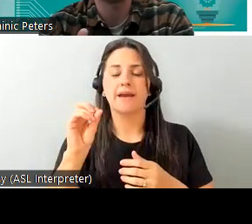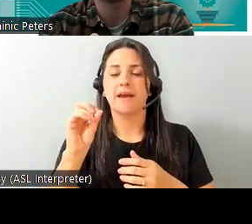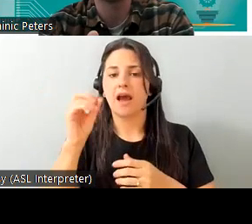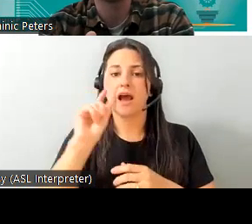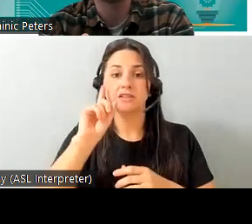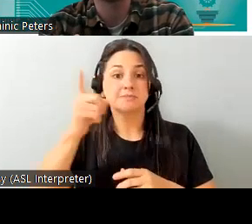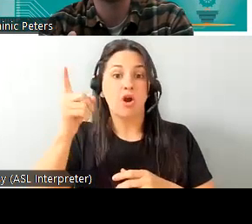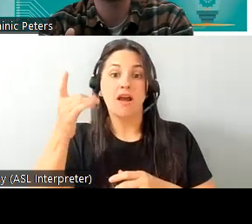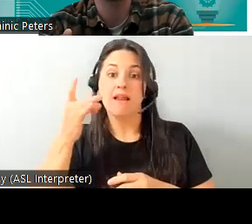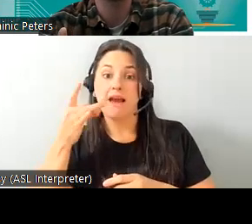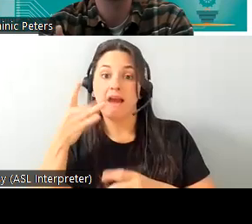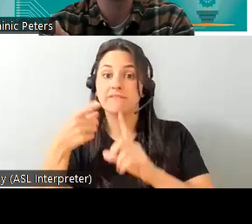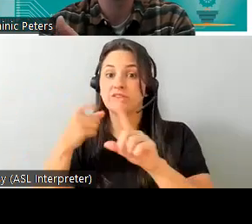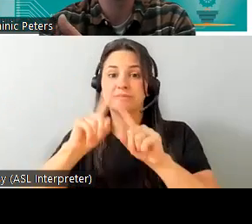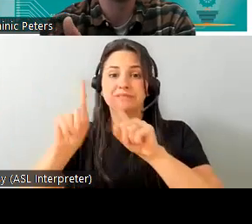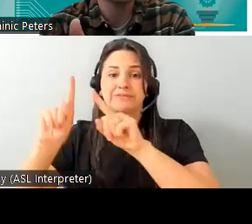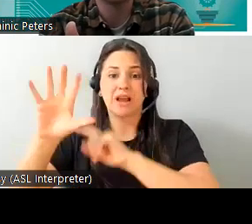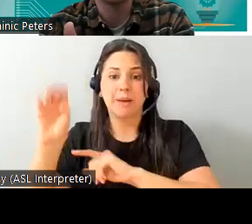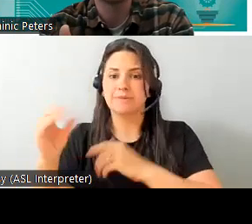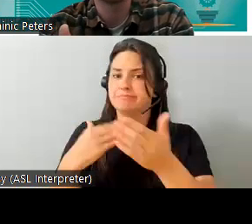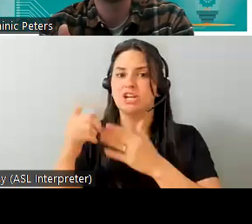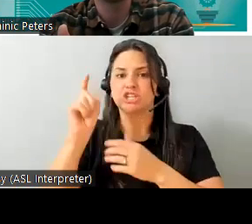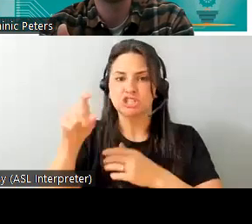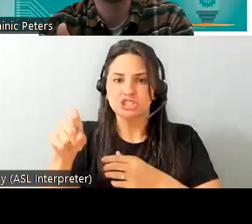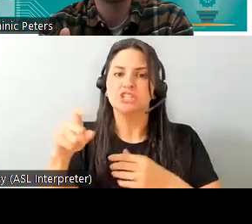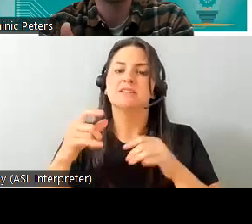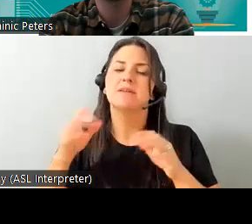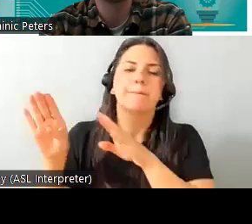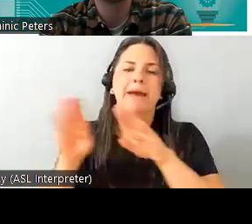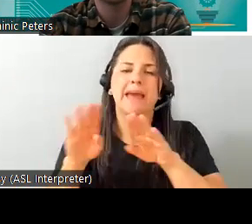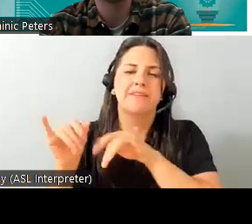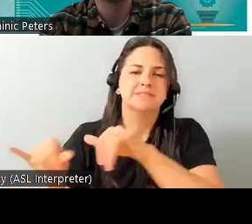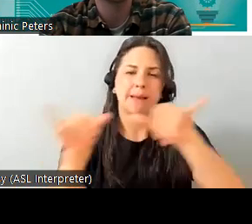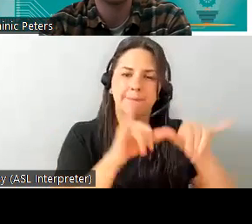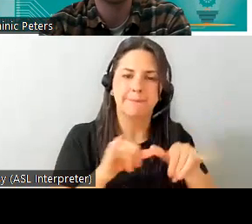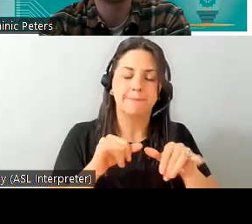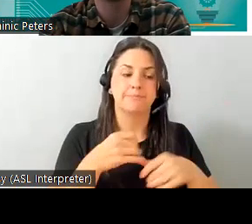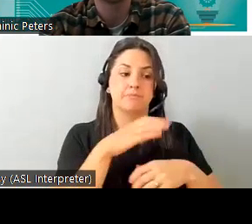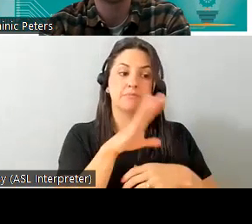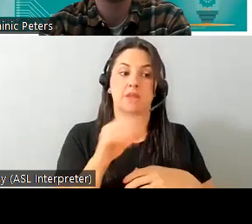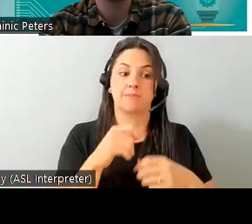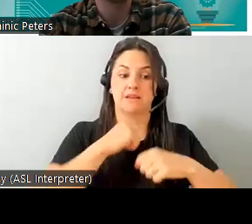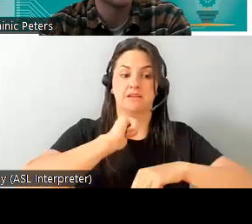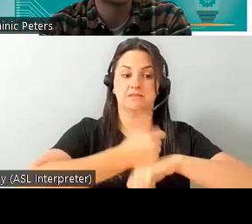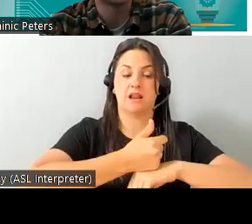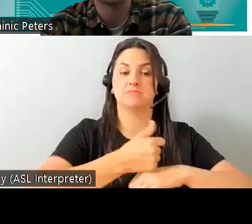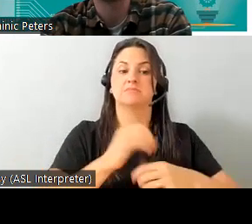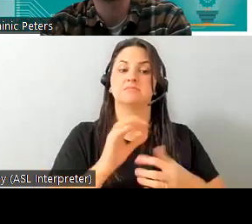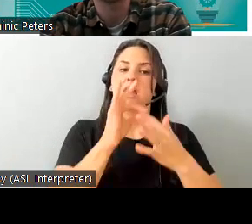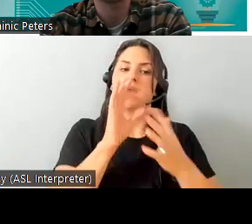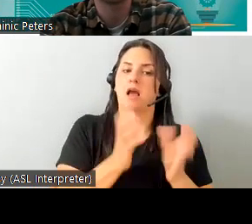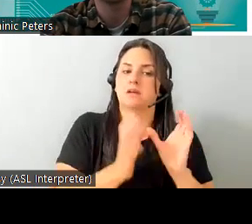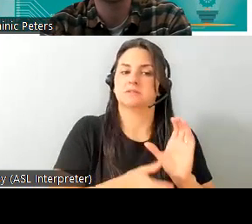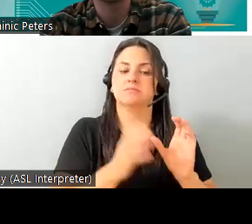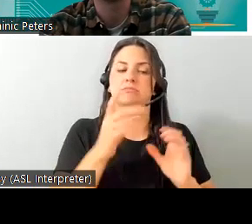behave exactly the same and on top of these generic profiles manufacturers can define custom profiles for proprietary